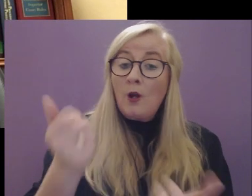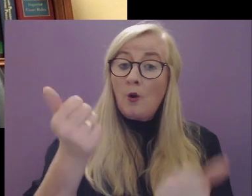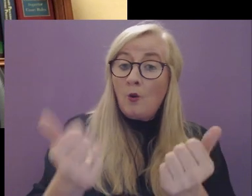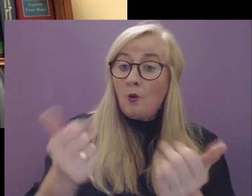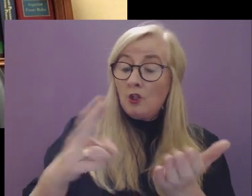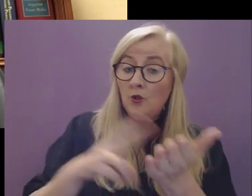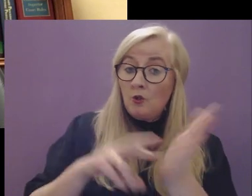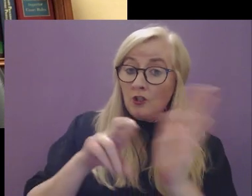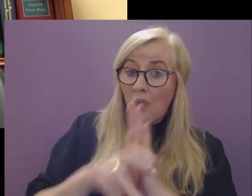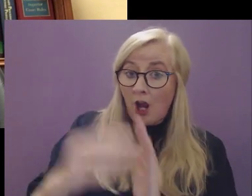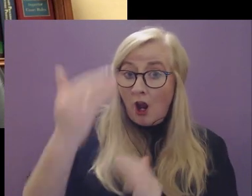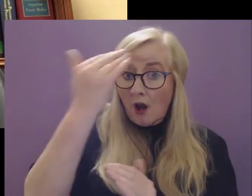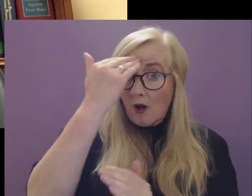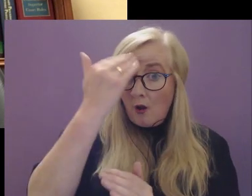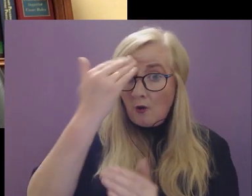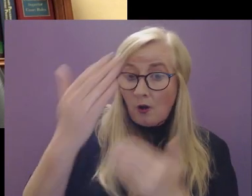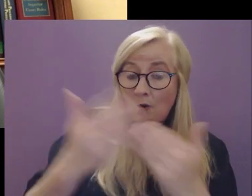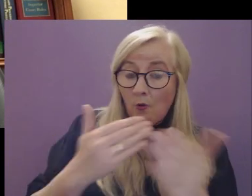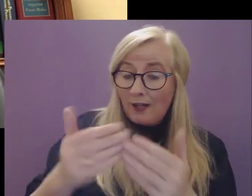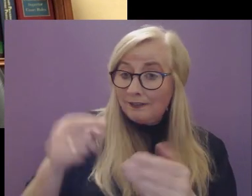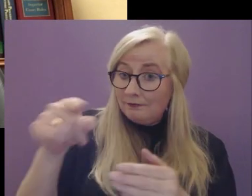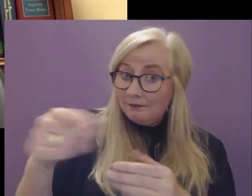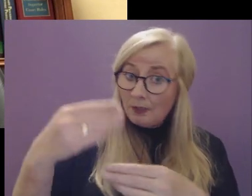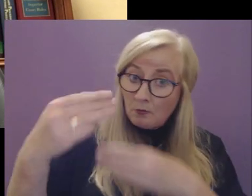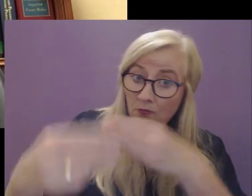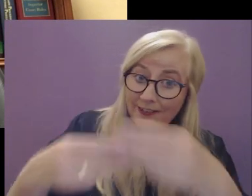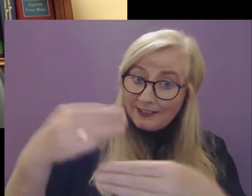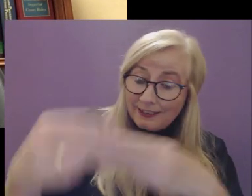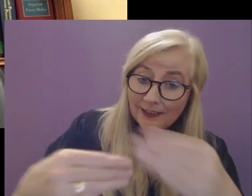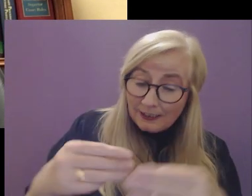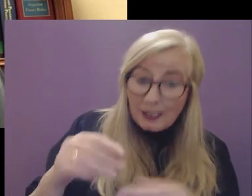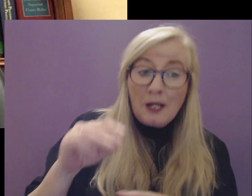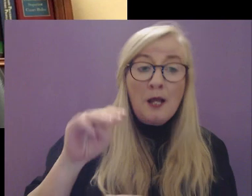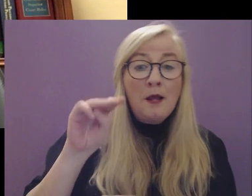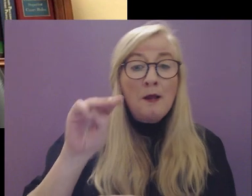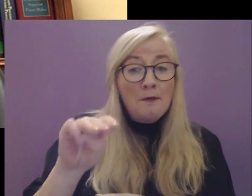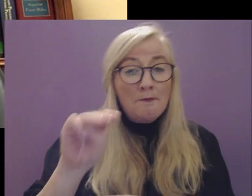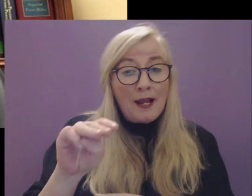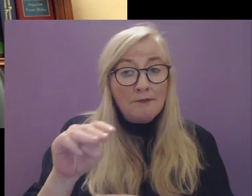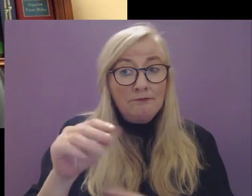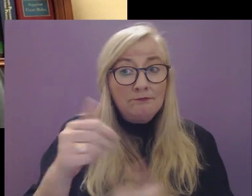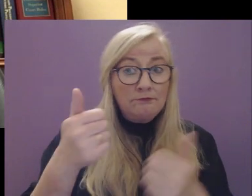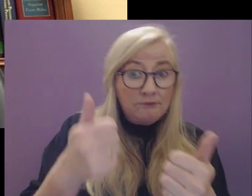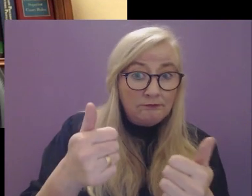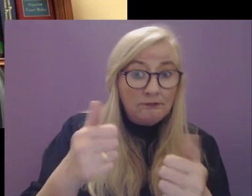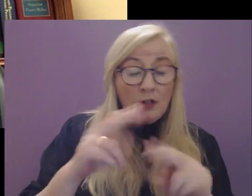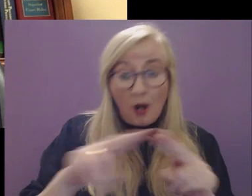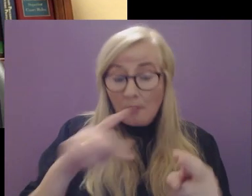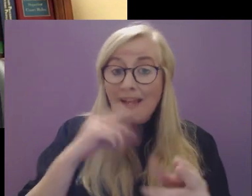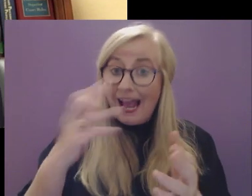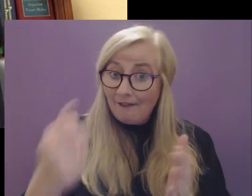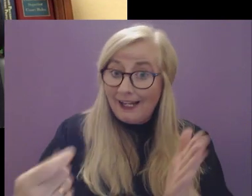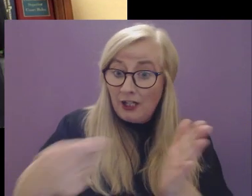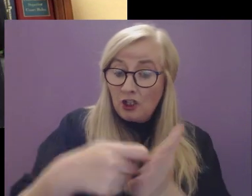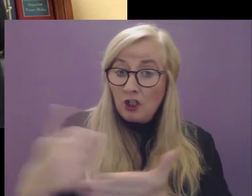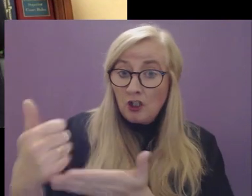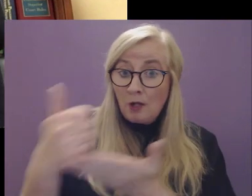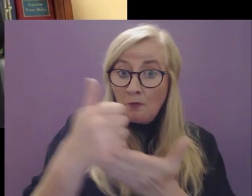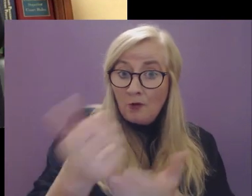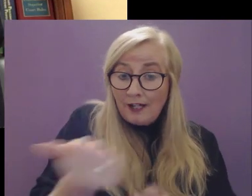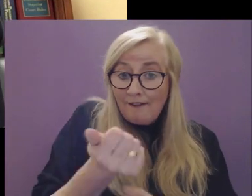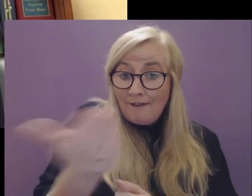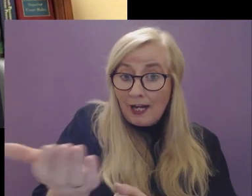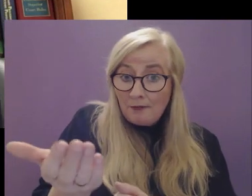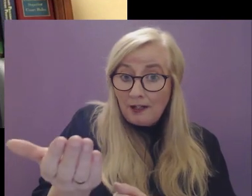a court user is aware of what aspect of a court proceeding might be difficult for them, a number of additional supports are available